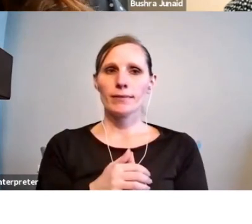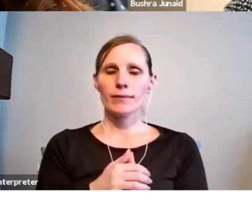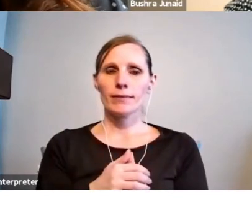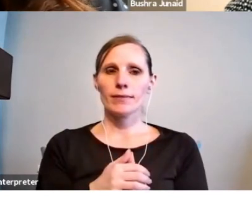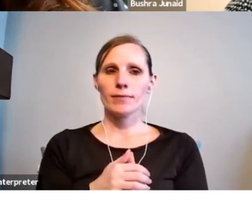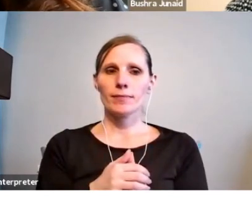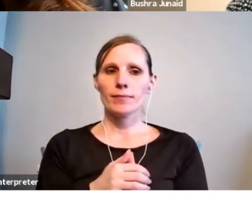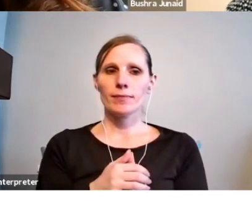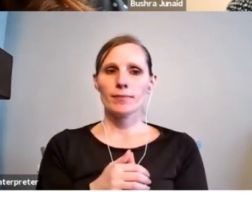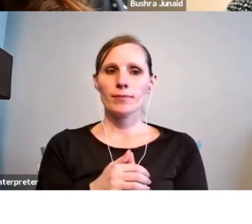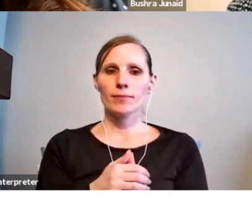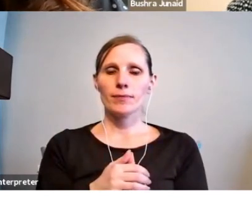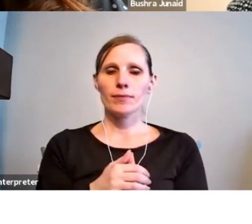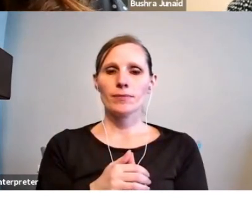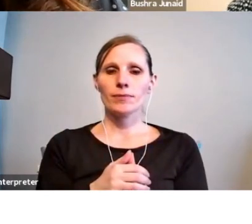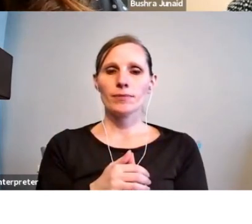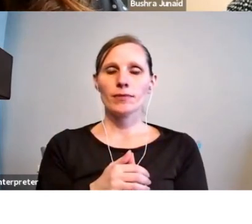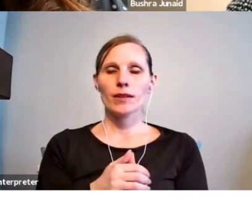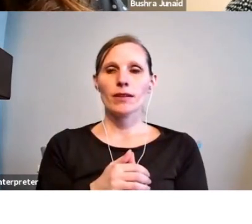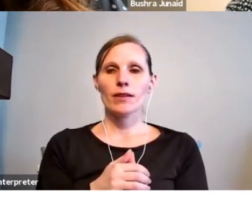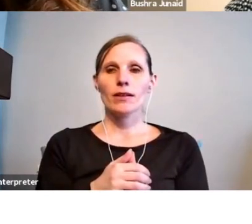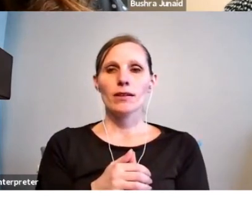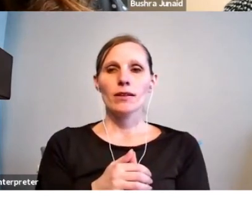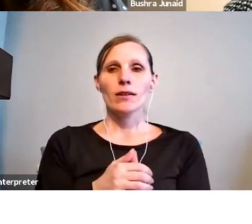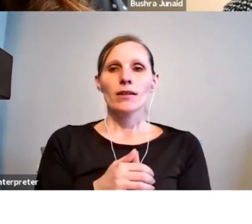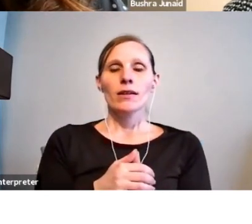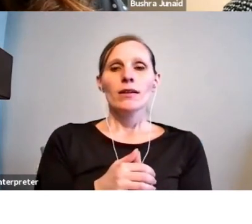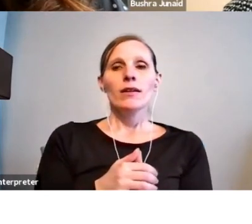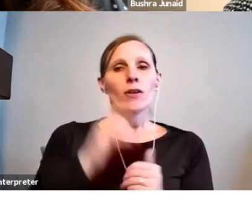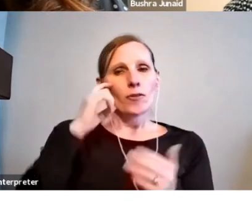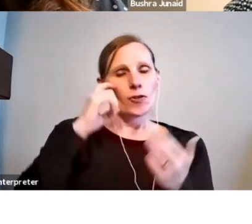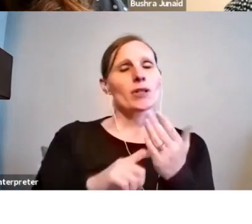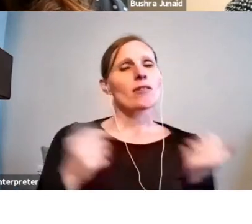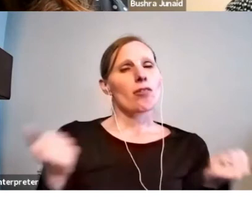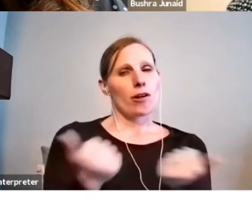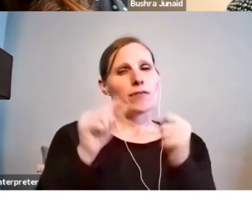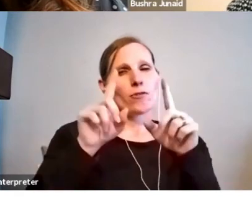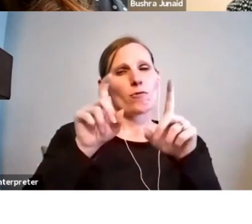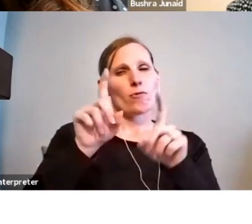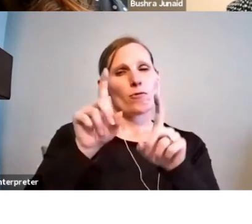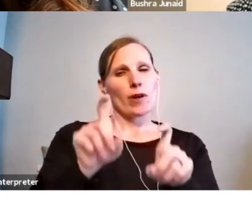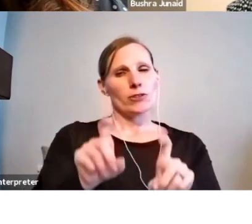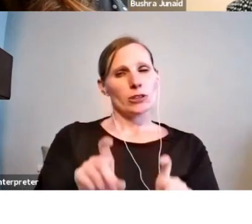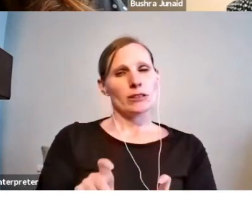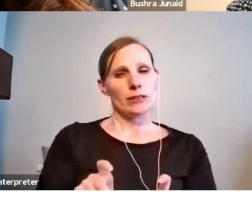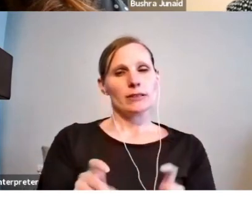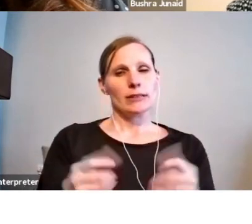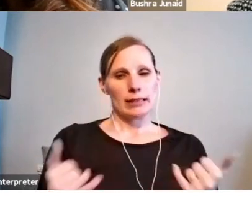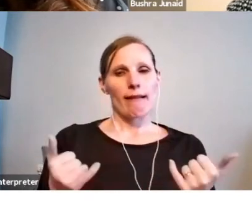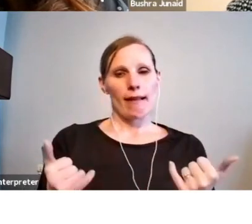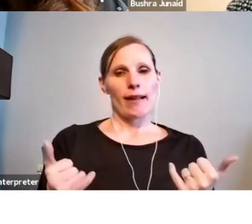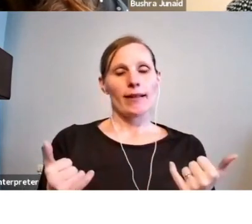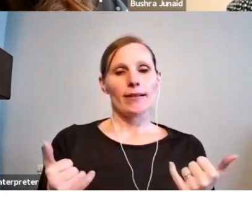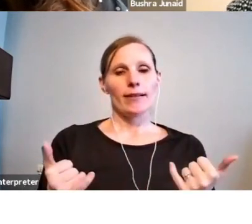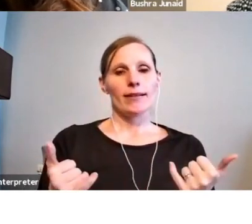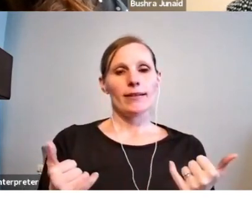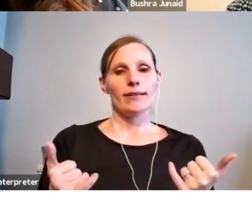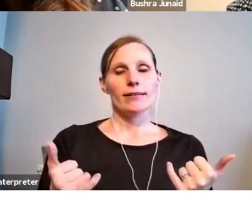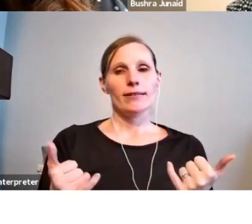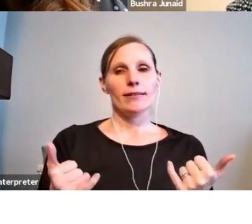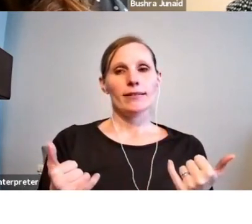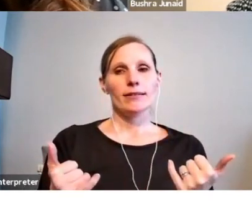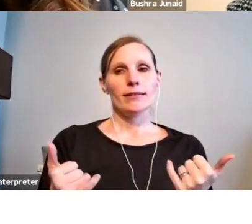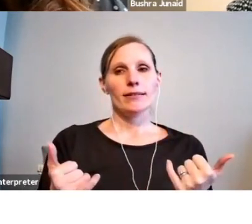So we've also received tons of questions in the Q&A today. So I'll put forward a few of those.